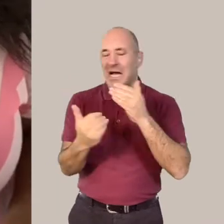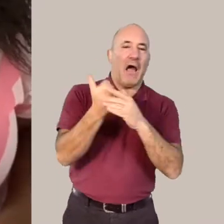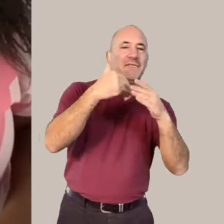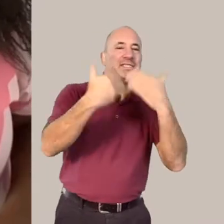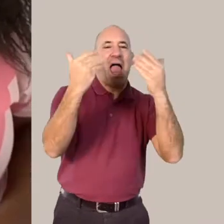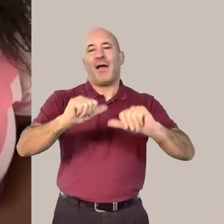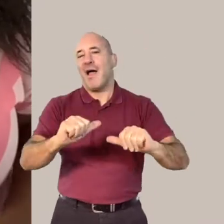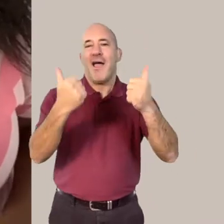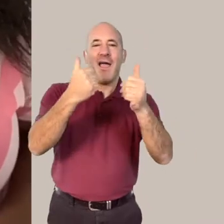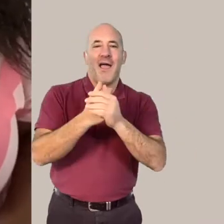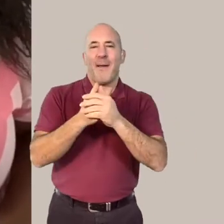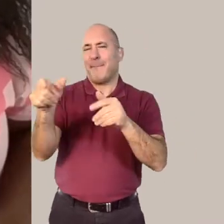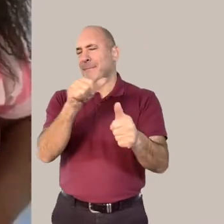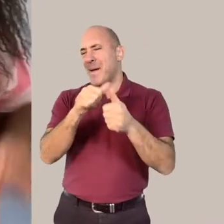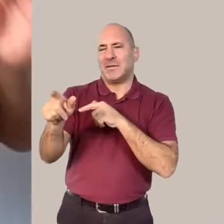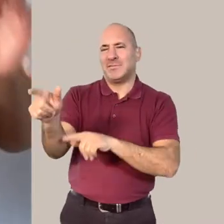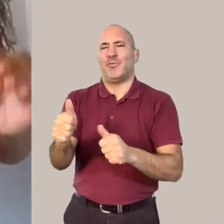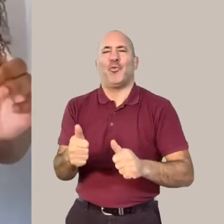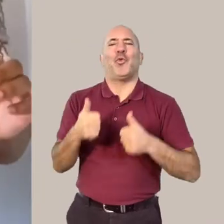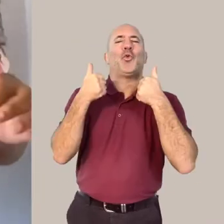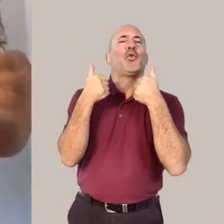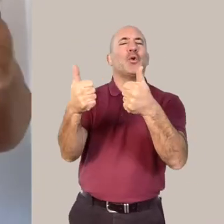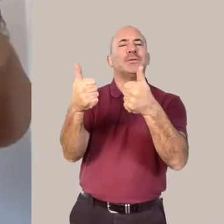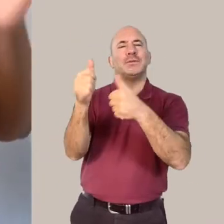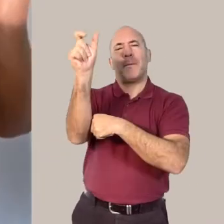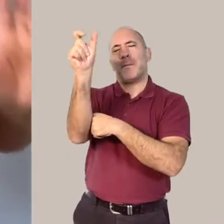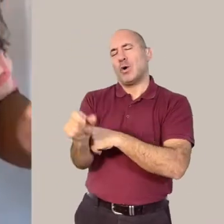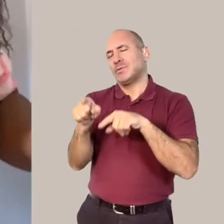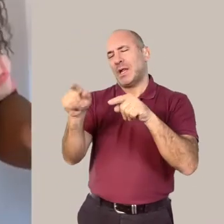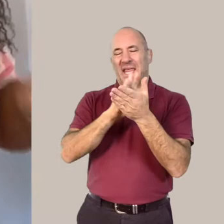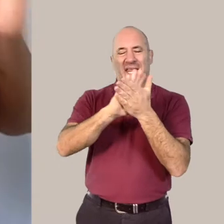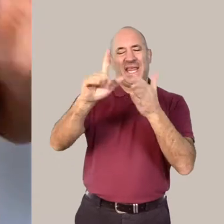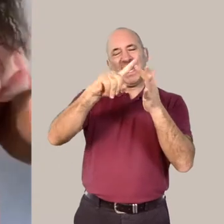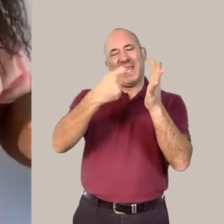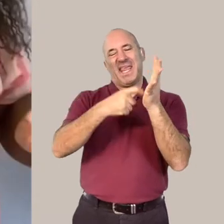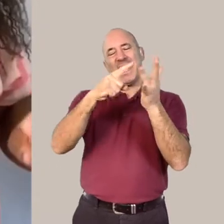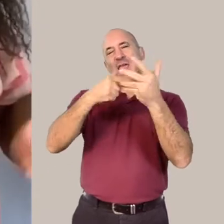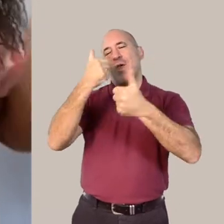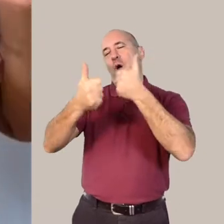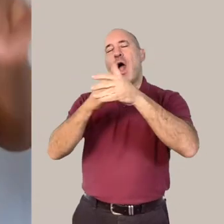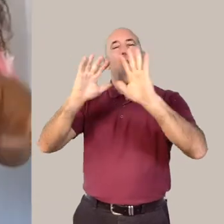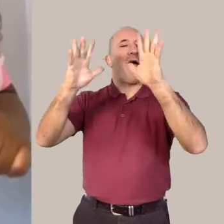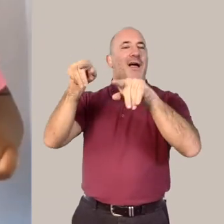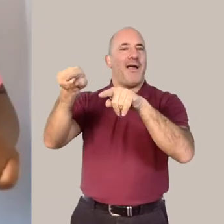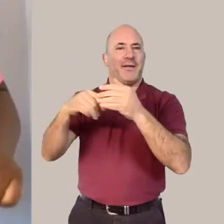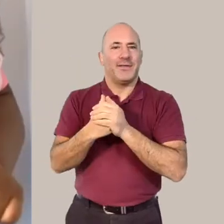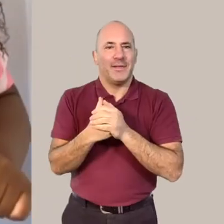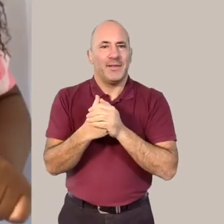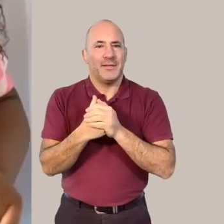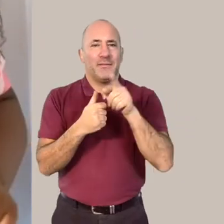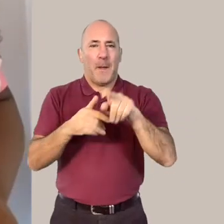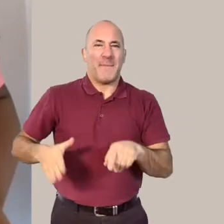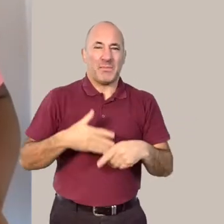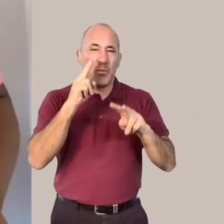hero saves the day. The hero is the best, good person. If you have seen any